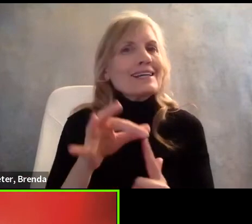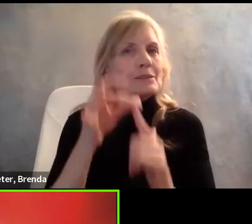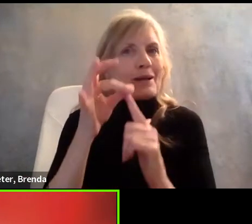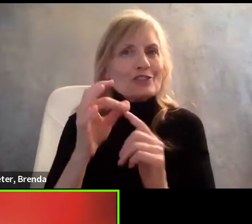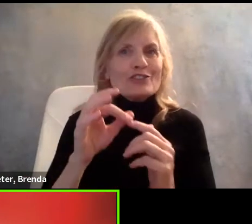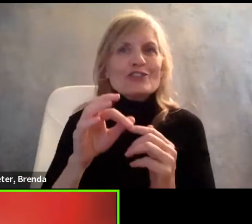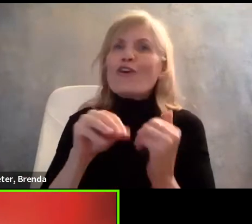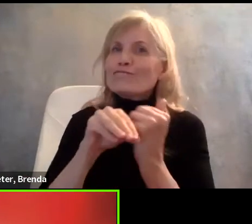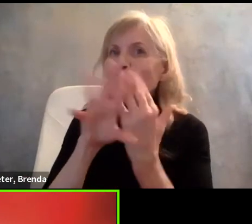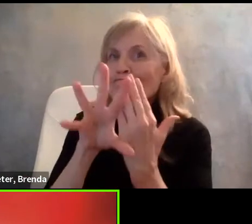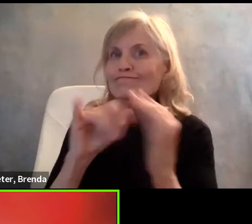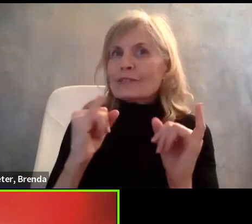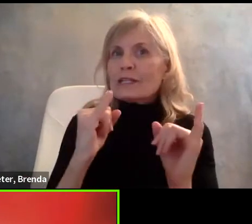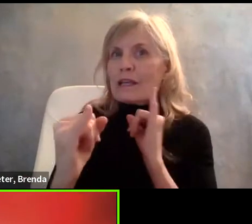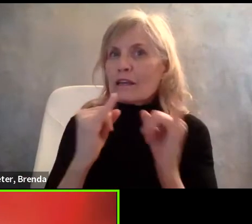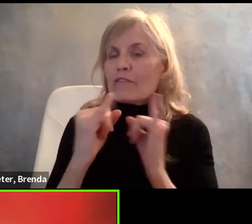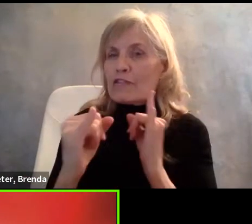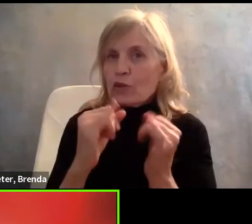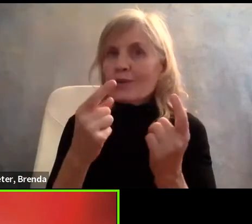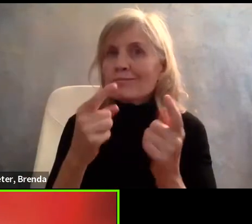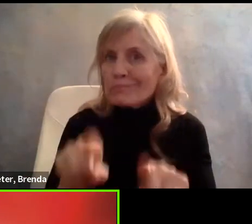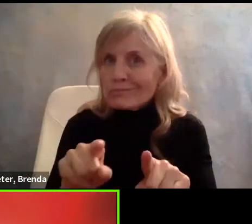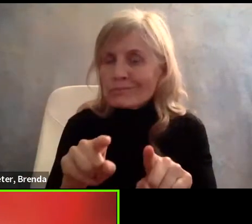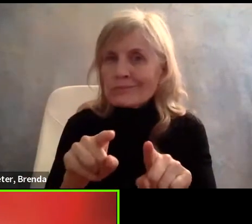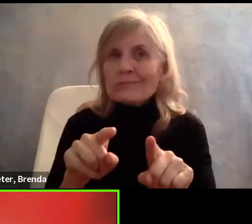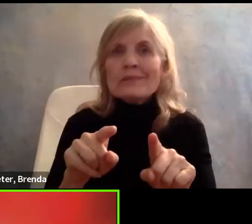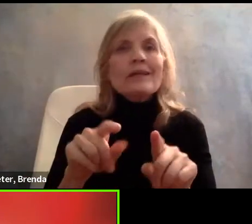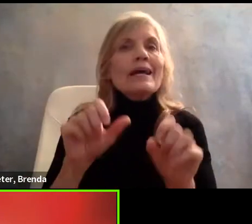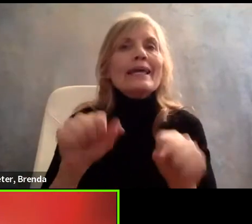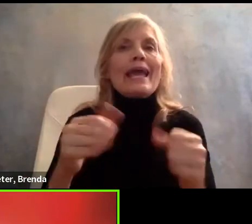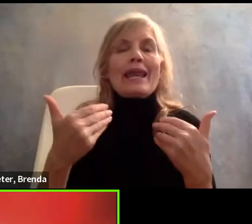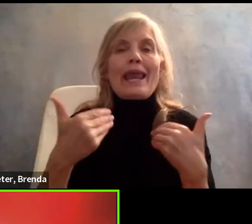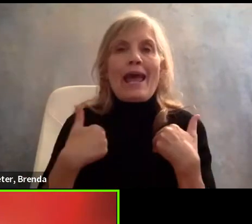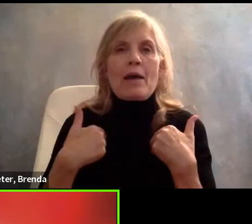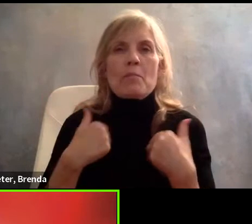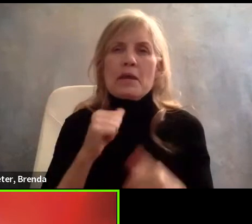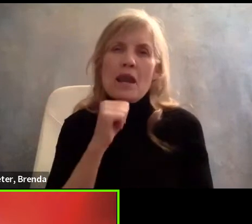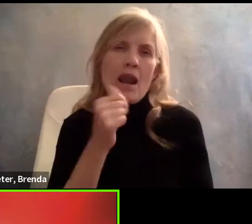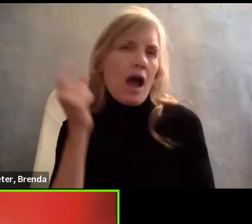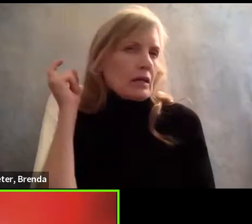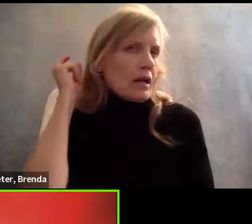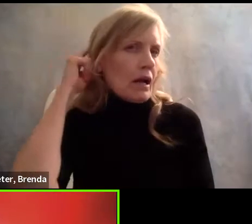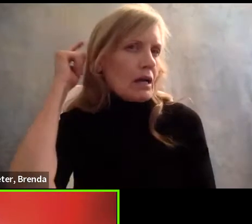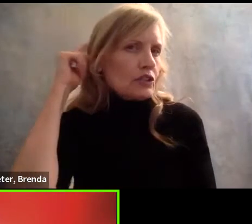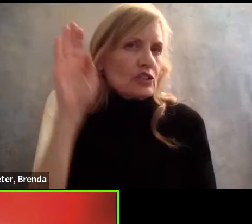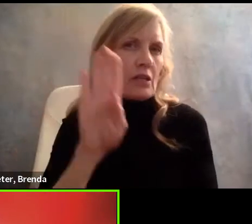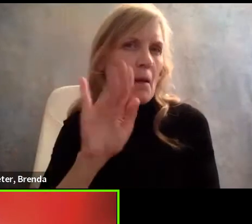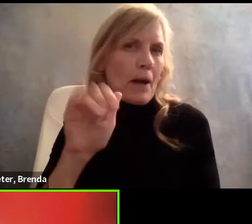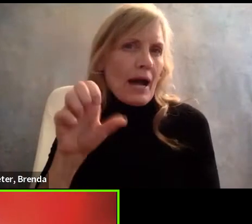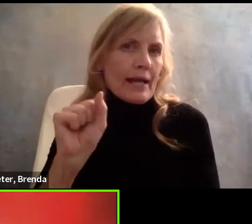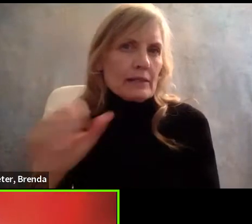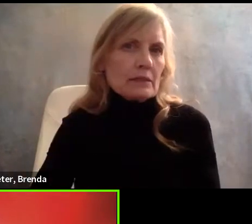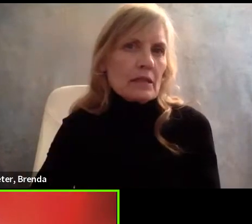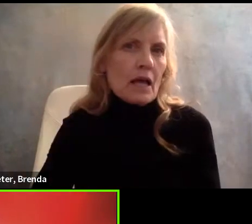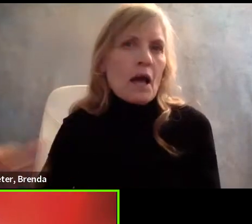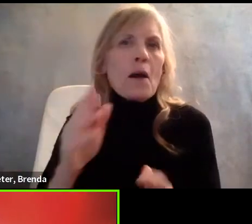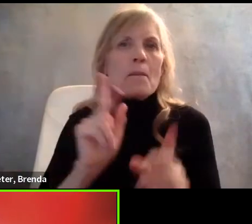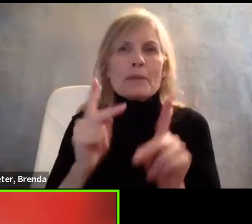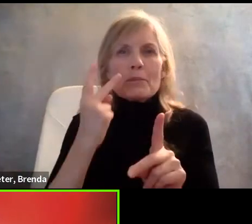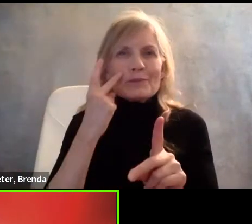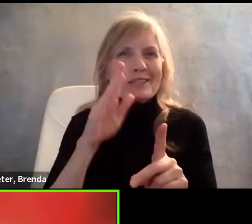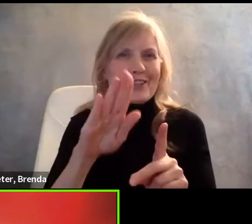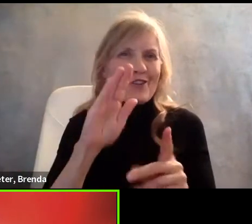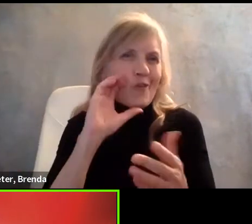well. There can be this unconscious bias that creeps in when people can see your photograph or see you on